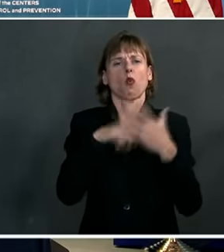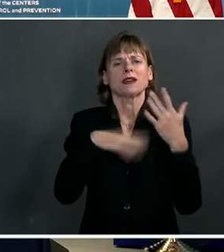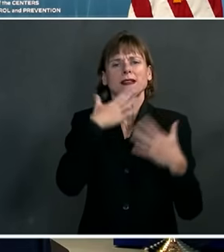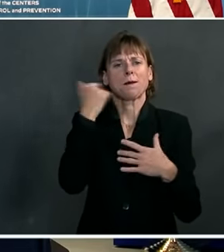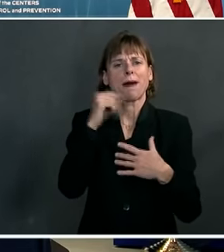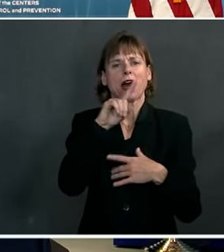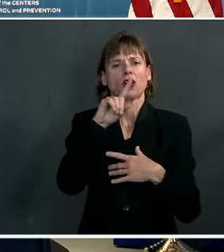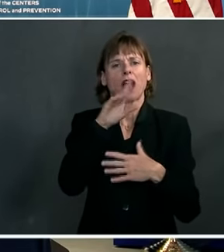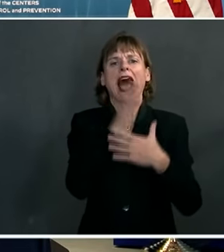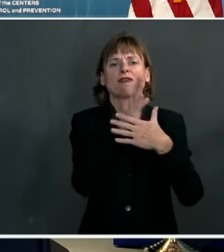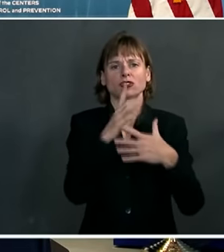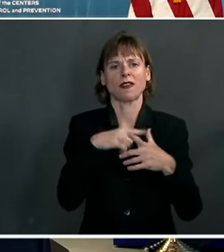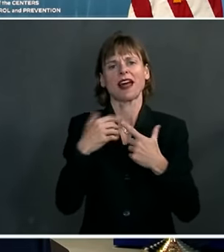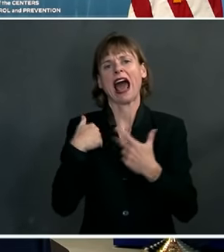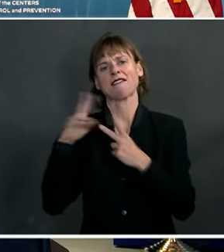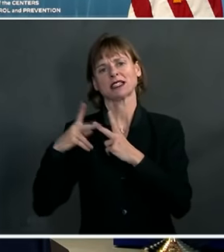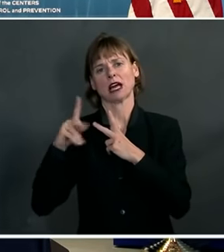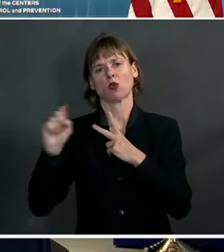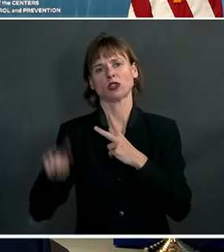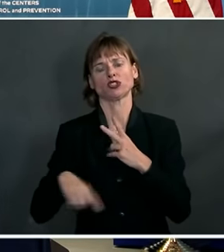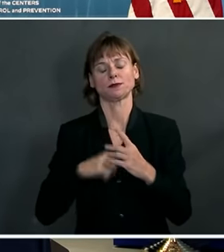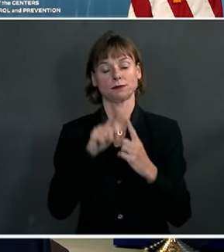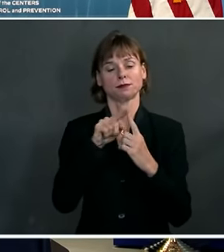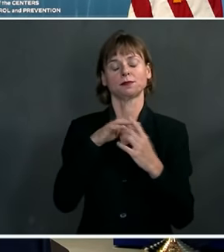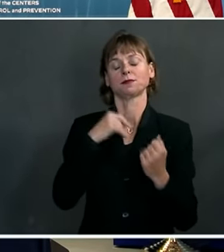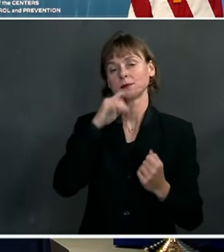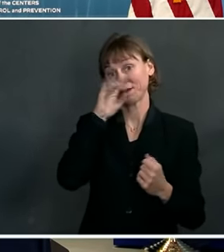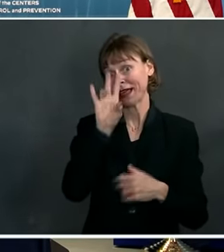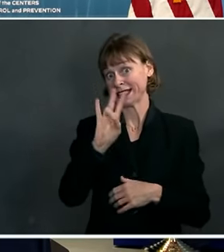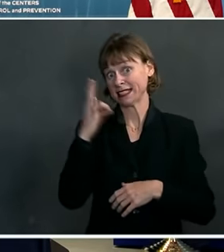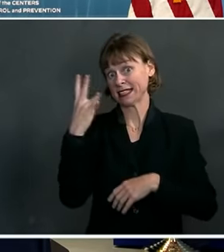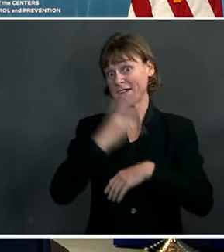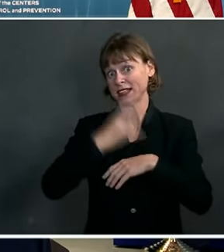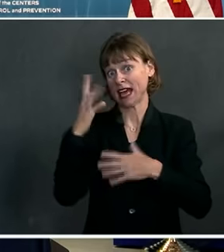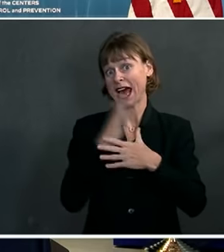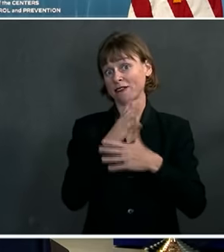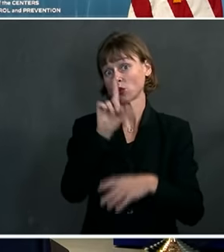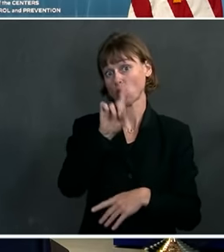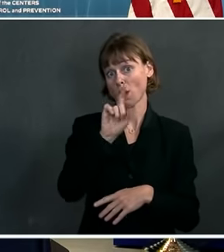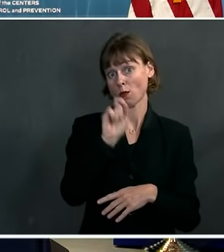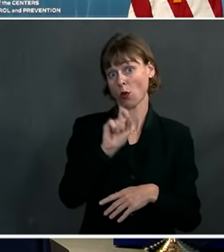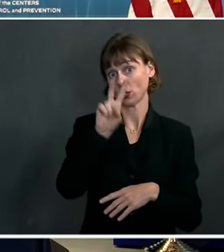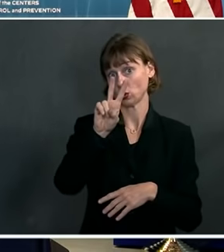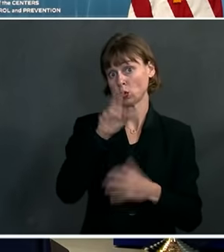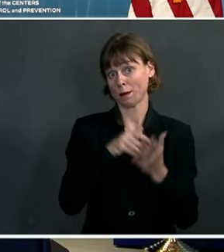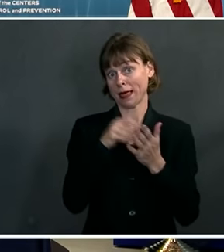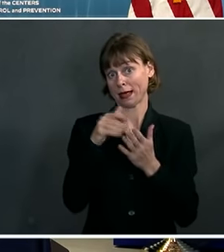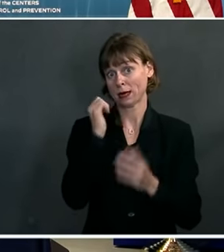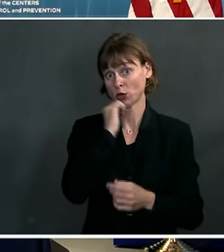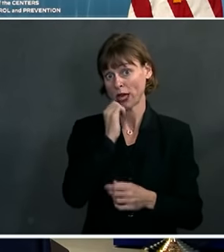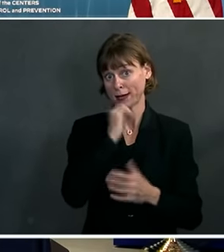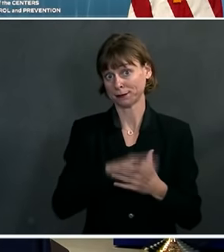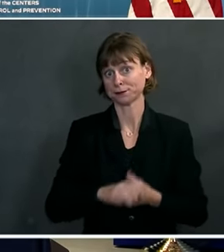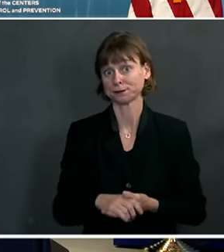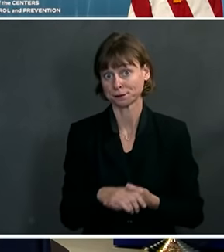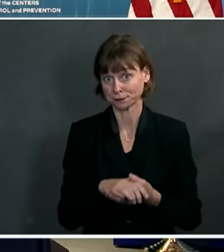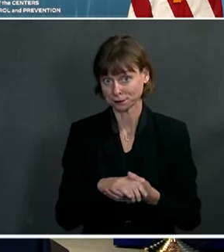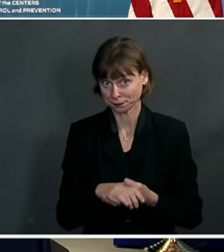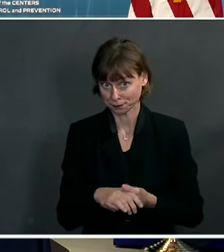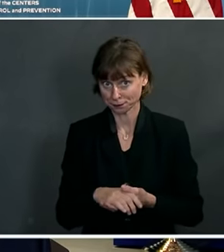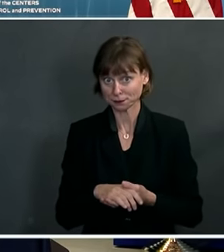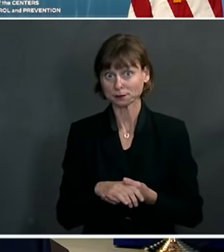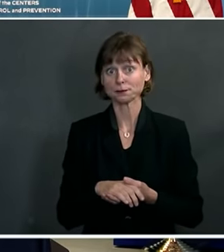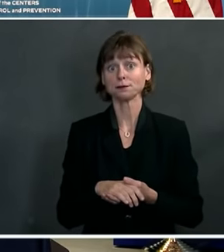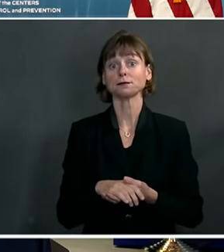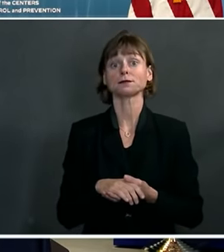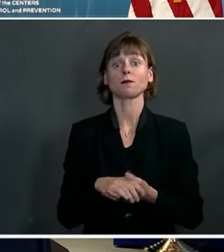question after that. Well, so our seven-day average is 1.2 million per day. As I